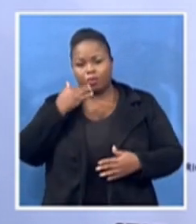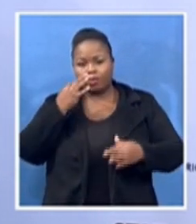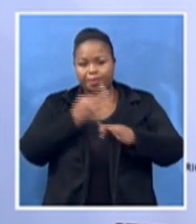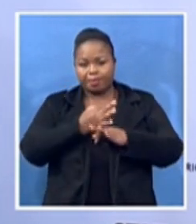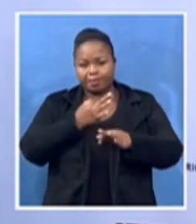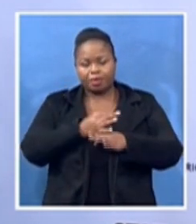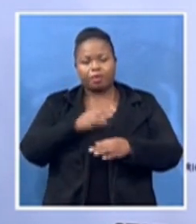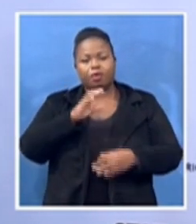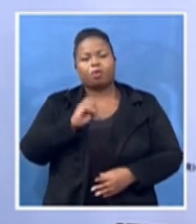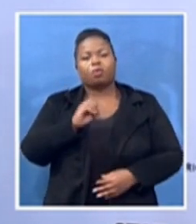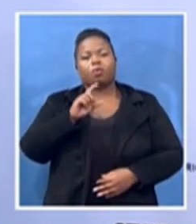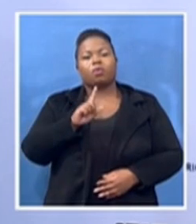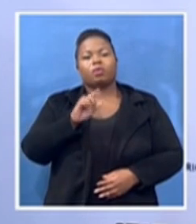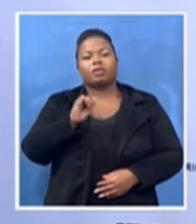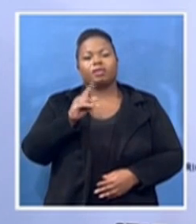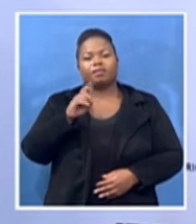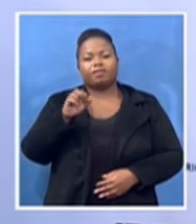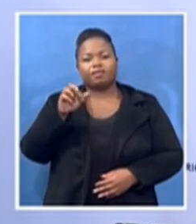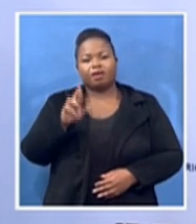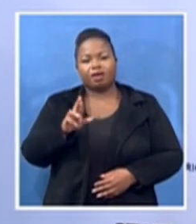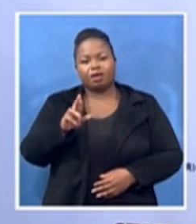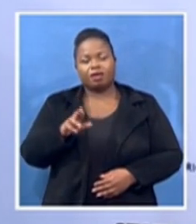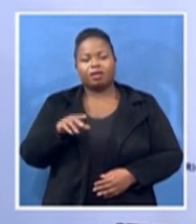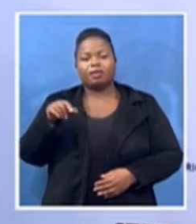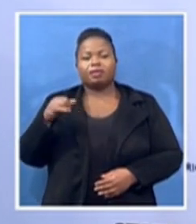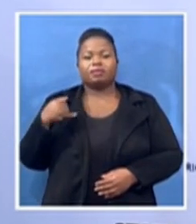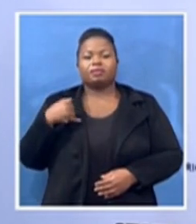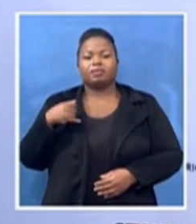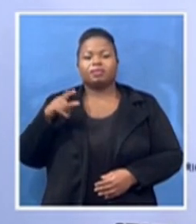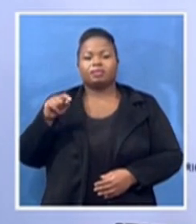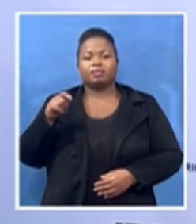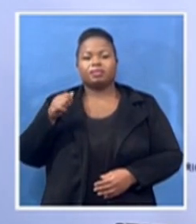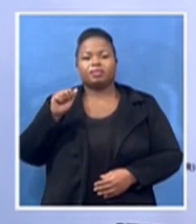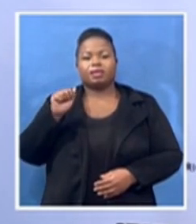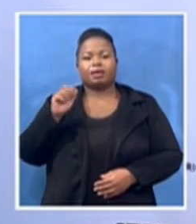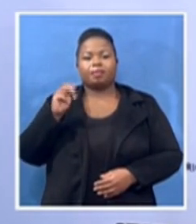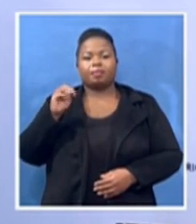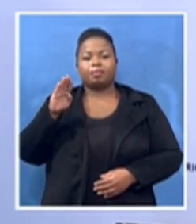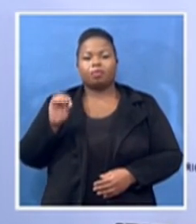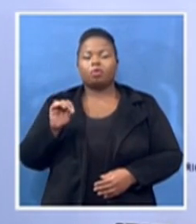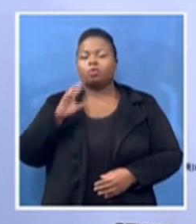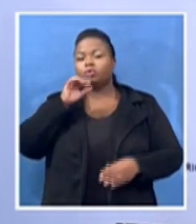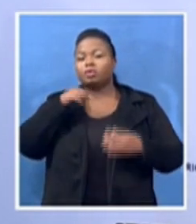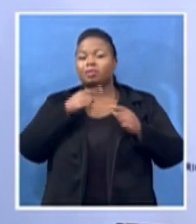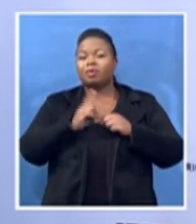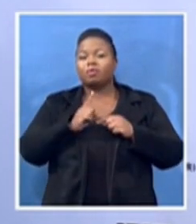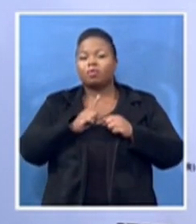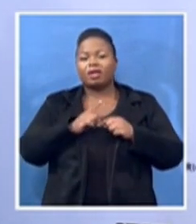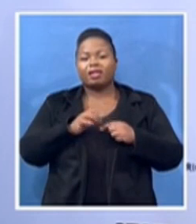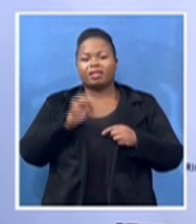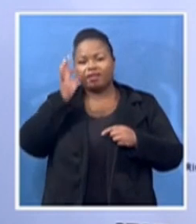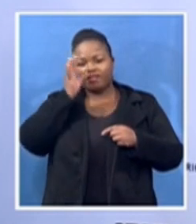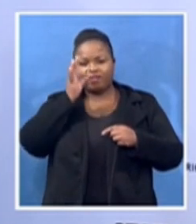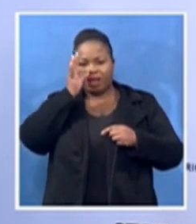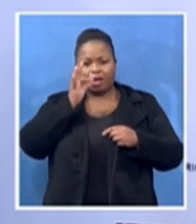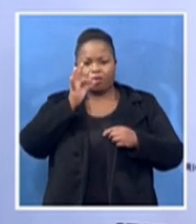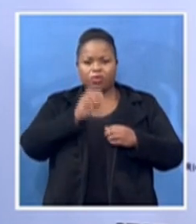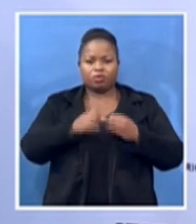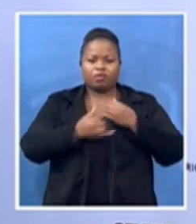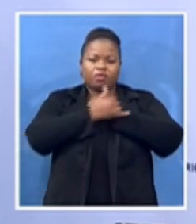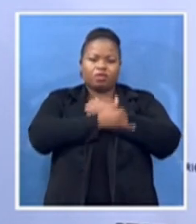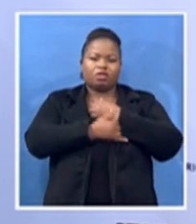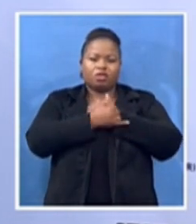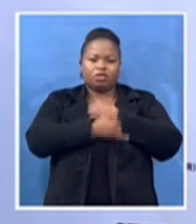the flowers of the nation. And therefore, trying to ensure that